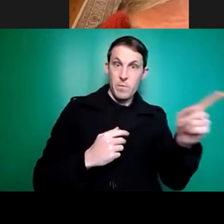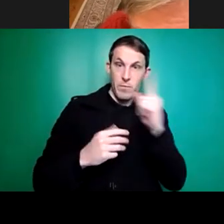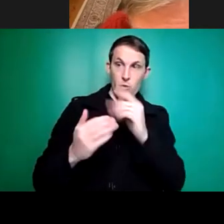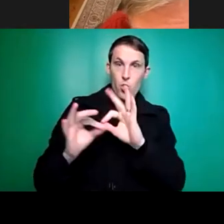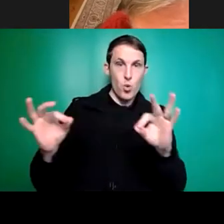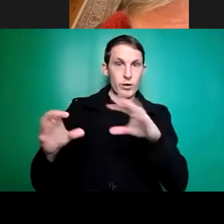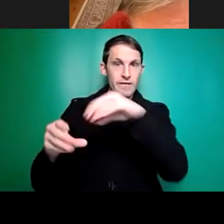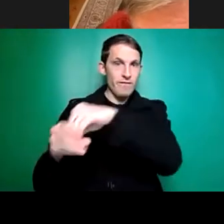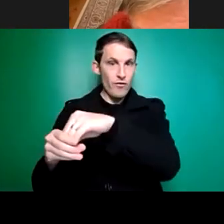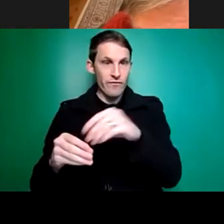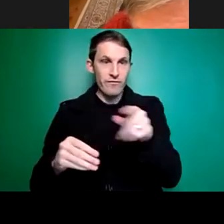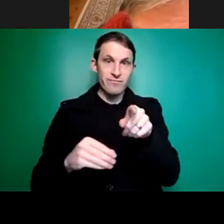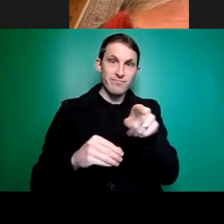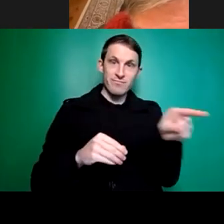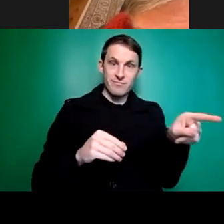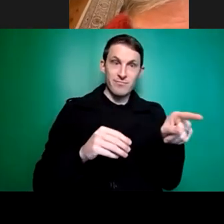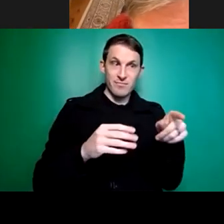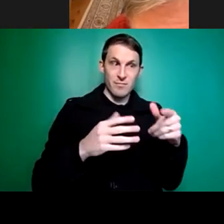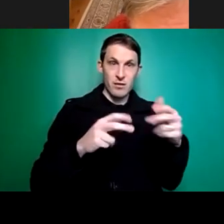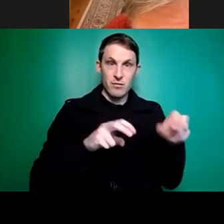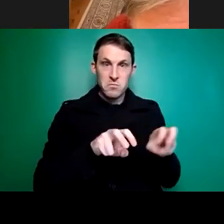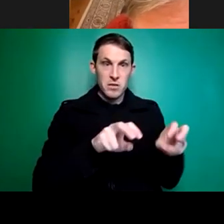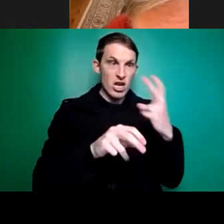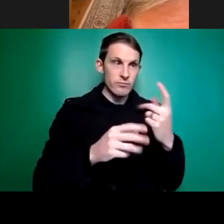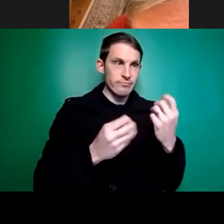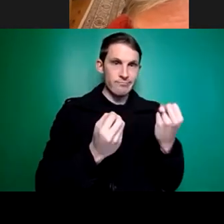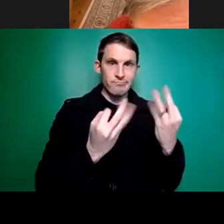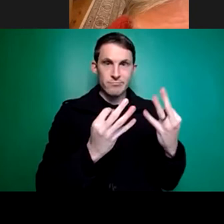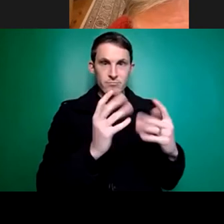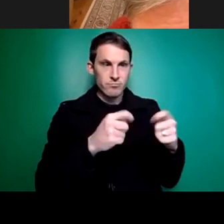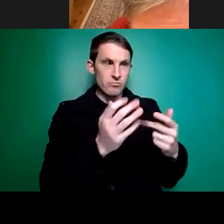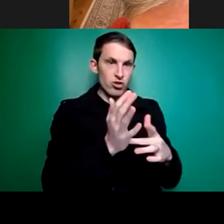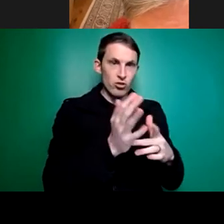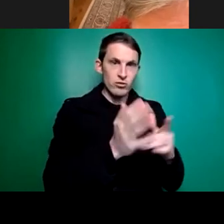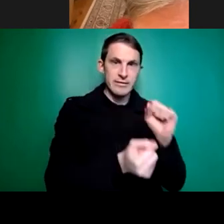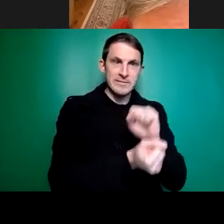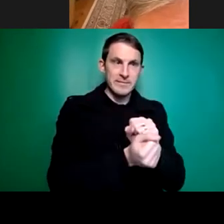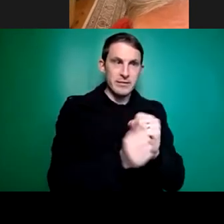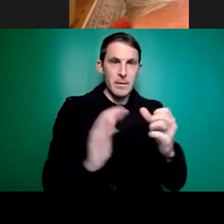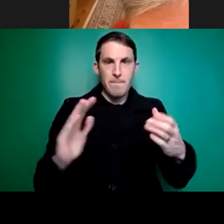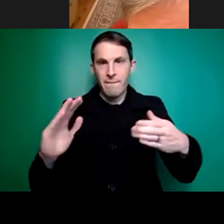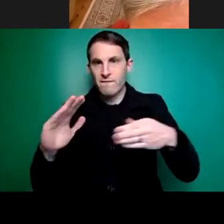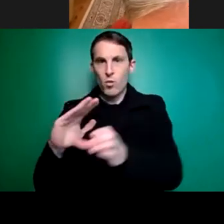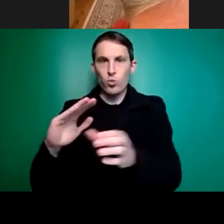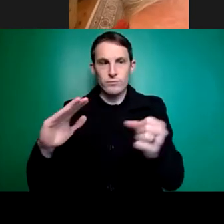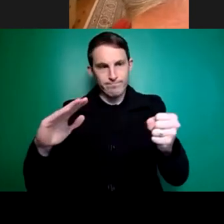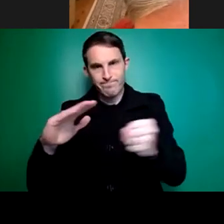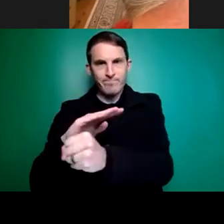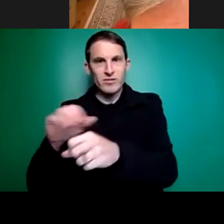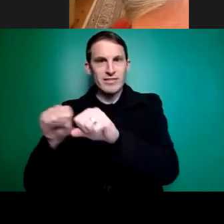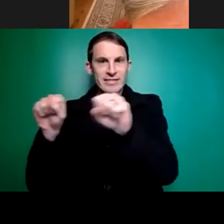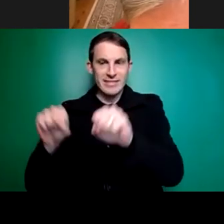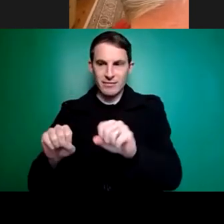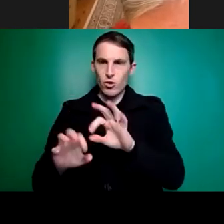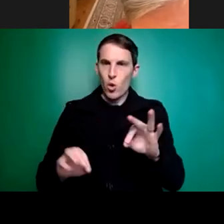get pushed into that system more quickly than is necessary because of the need to